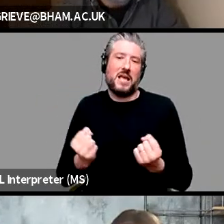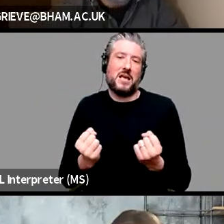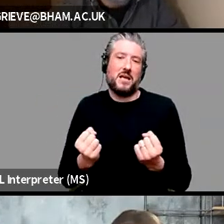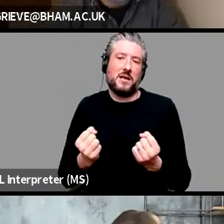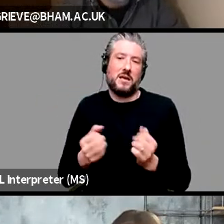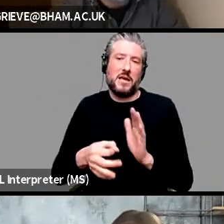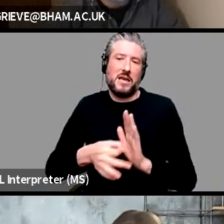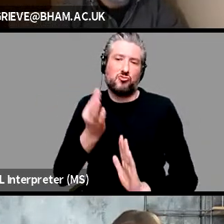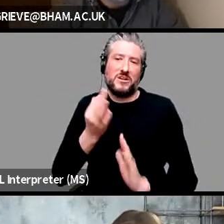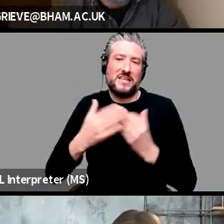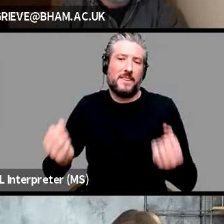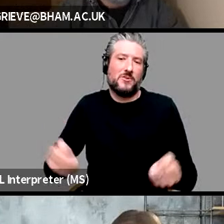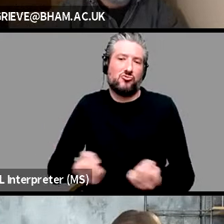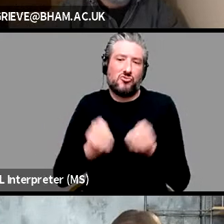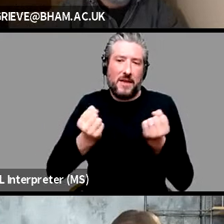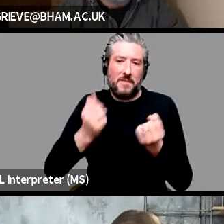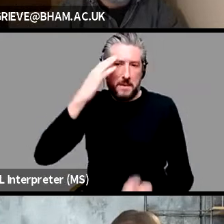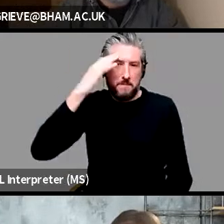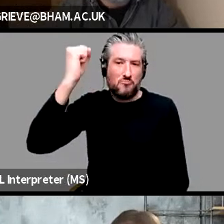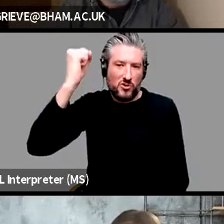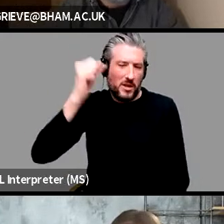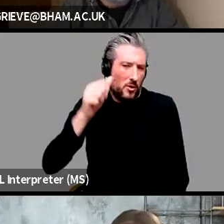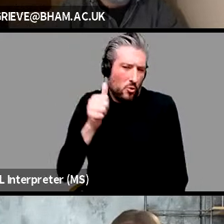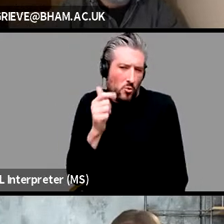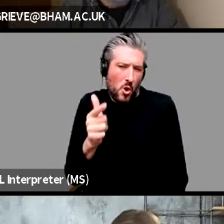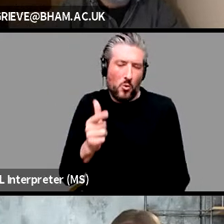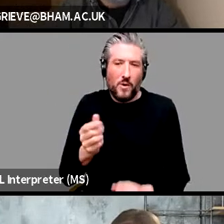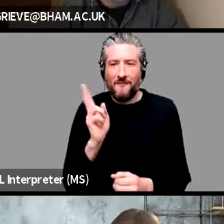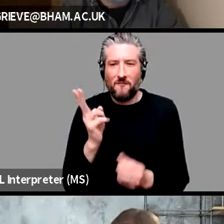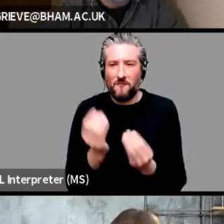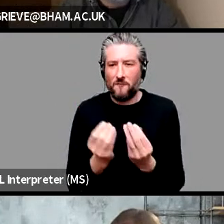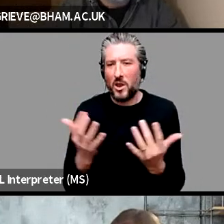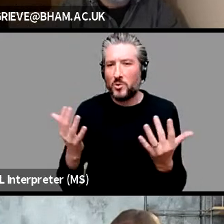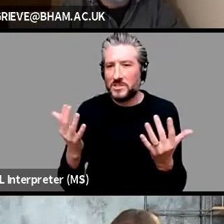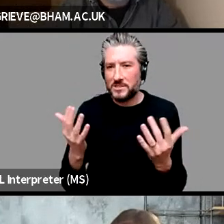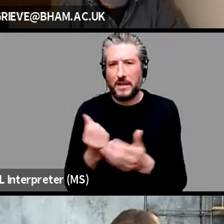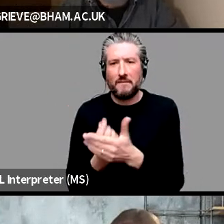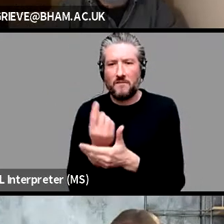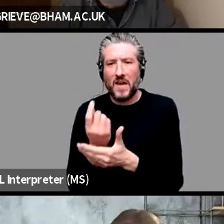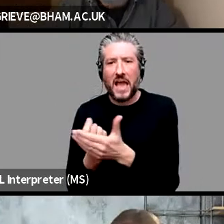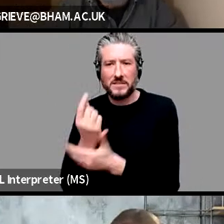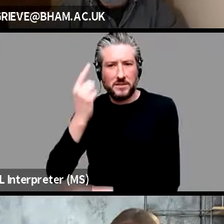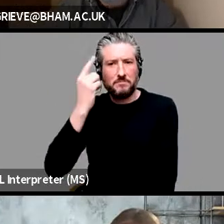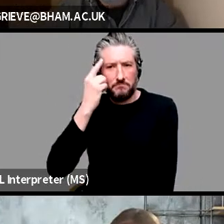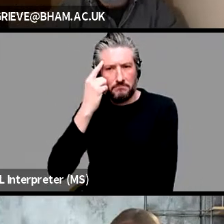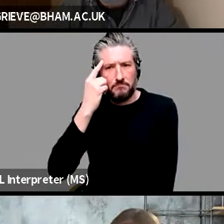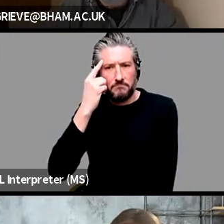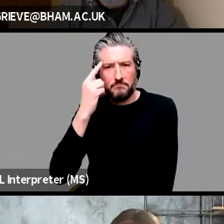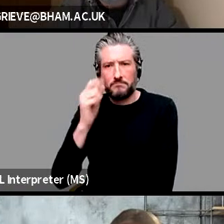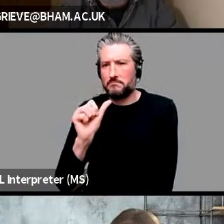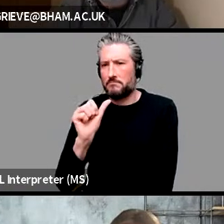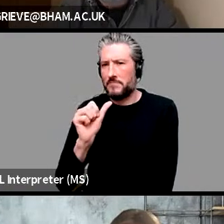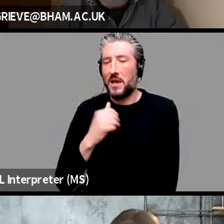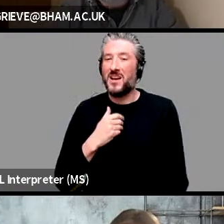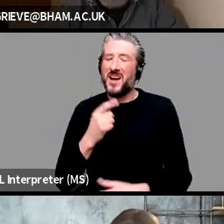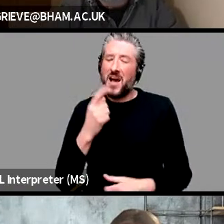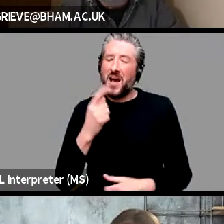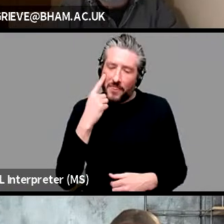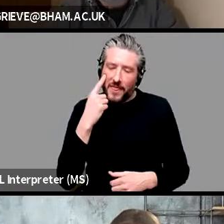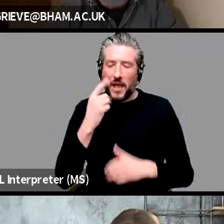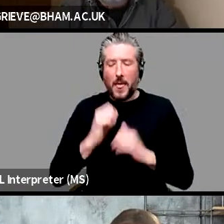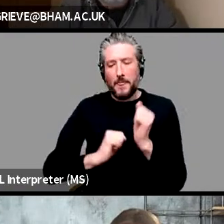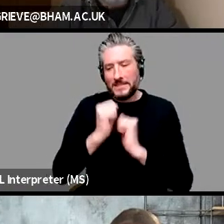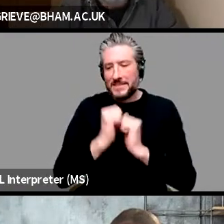else do we have frequency effects? So, yeah, I think it does have, you know, I think the dynamics of the system